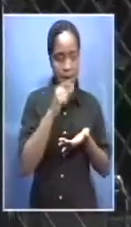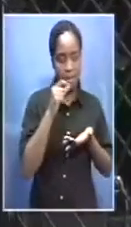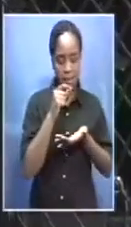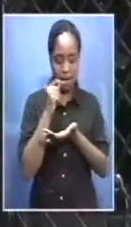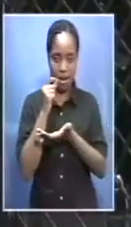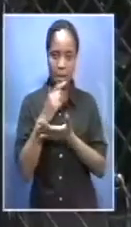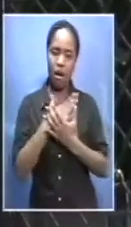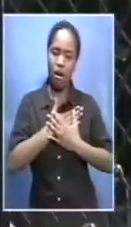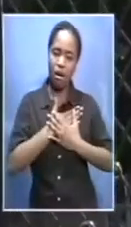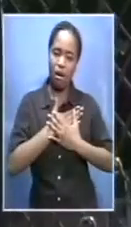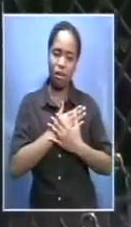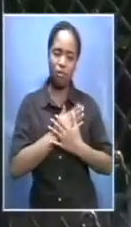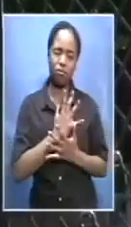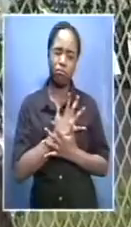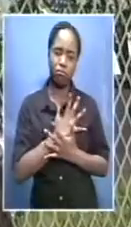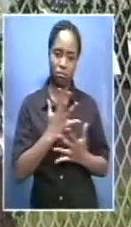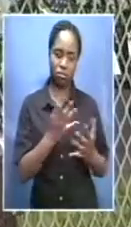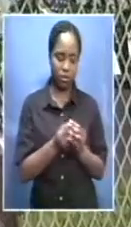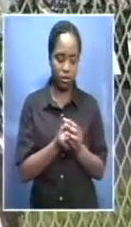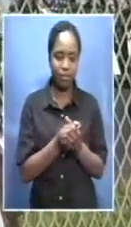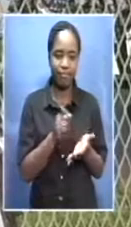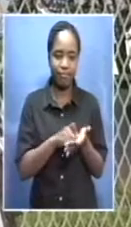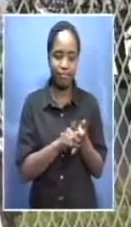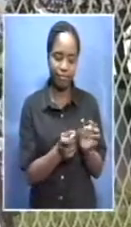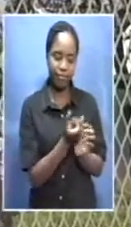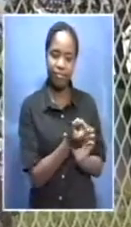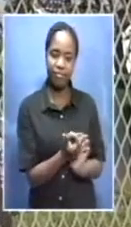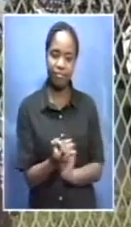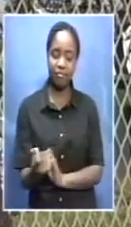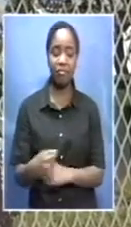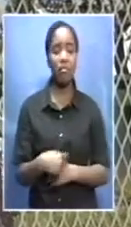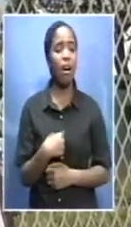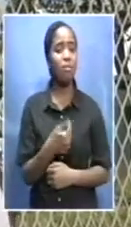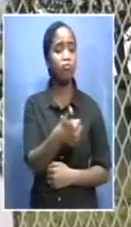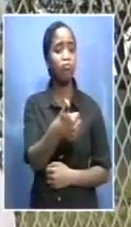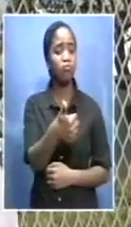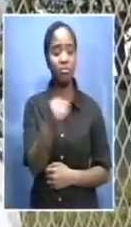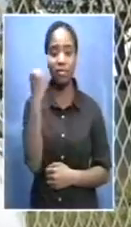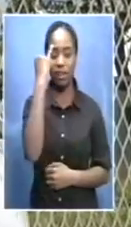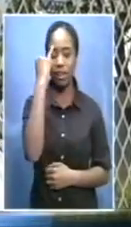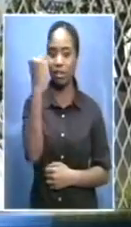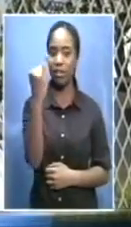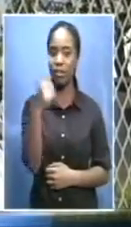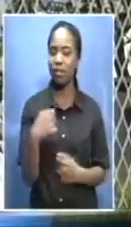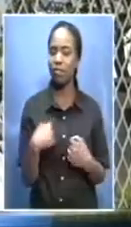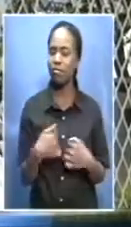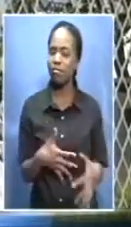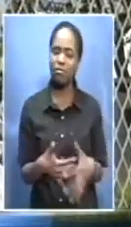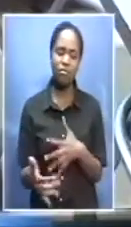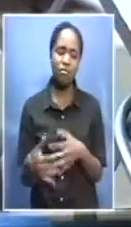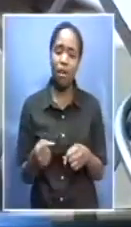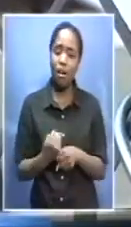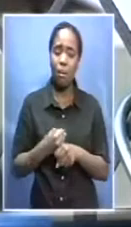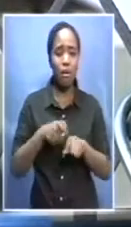symbolizing their undying love I just think it's a wonderful initiative anything for me that unifies